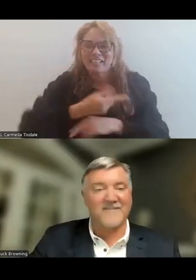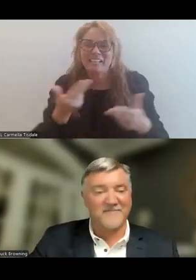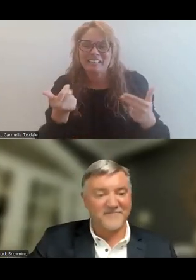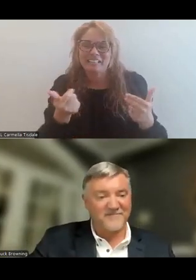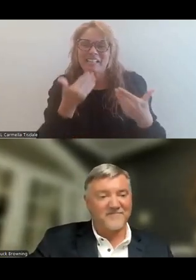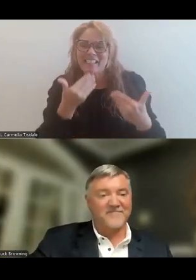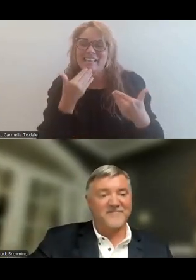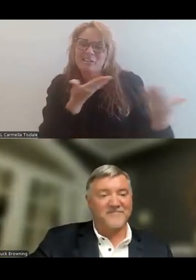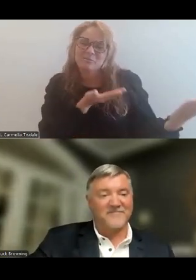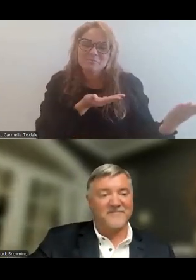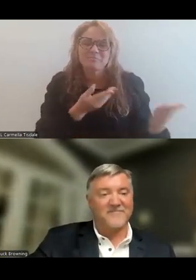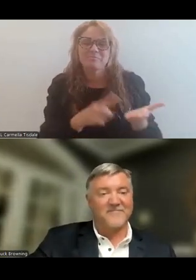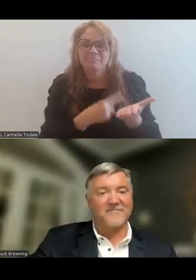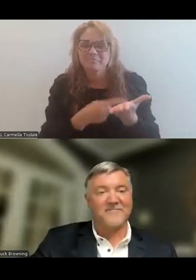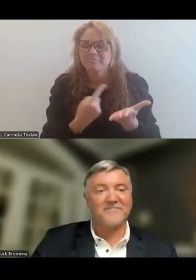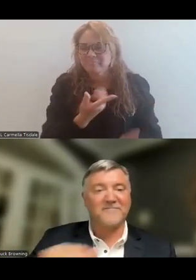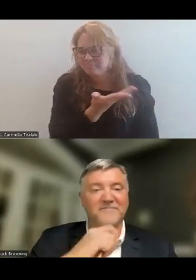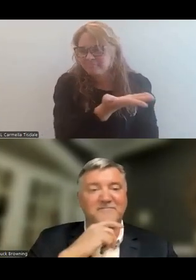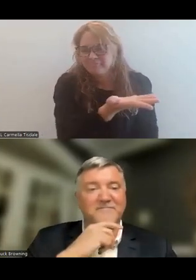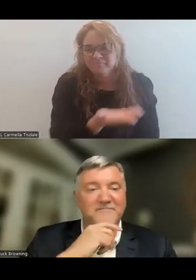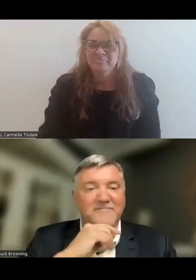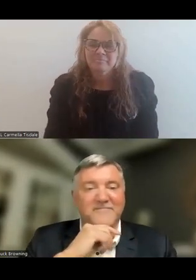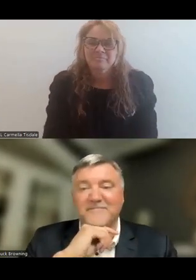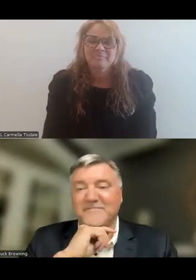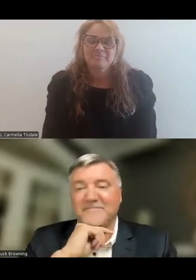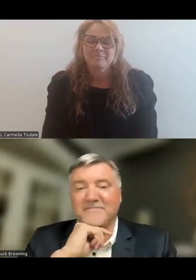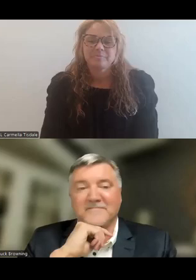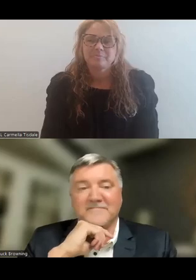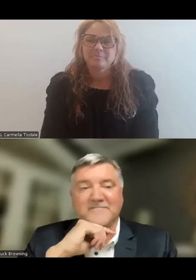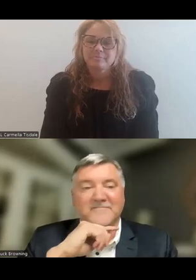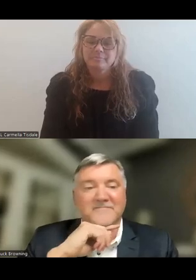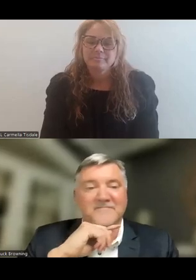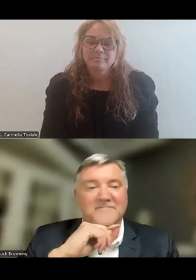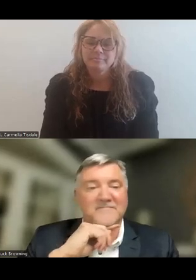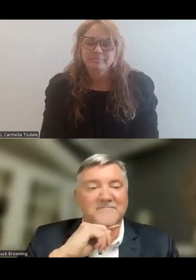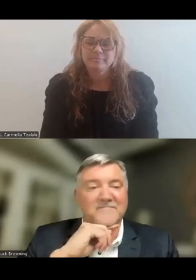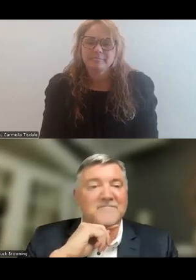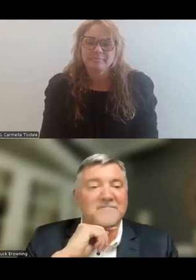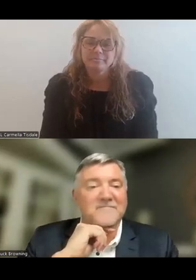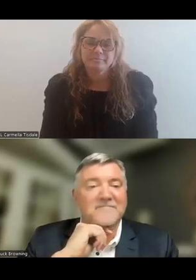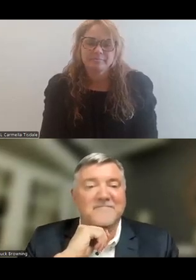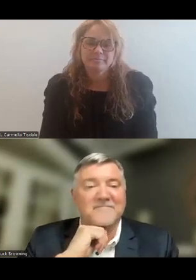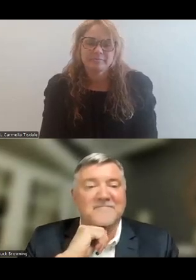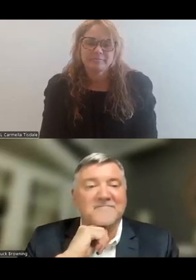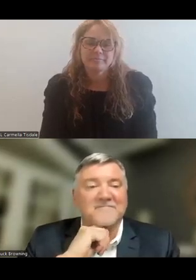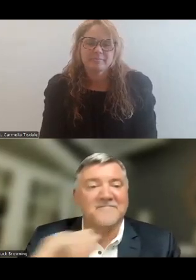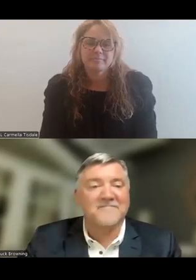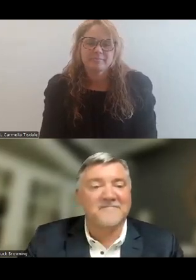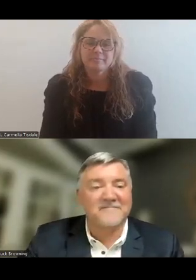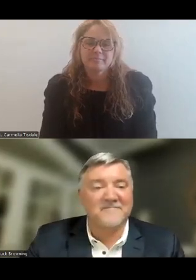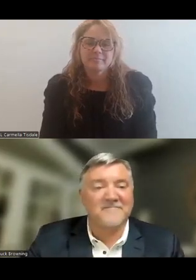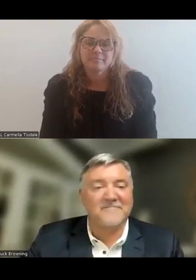Thank you. Sometimes friends get a case out of the jitters that thought swirling around like a ditch full of litter and live it's not rainbows it's not all glitter